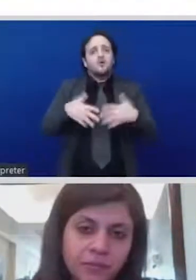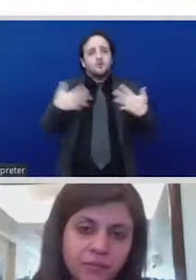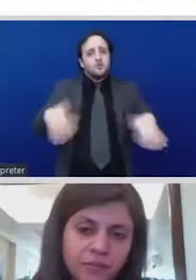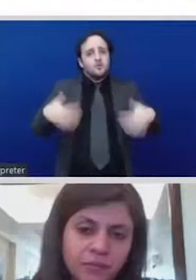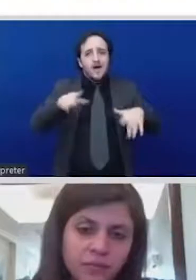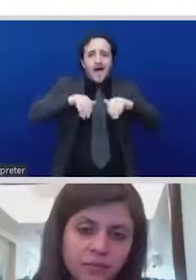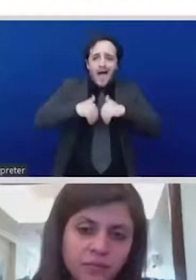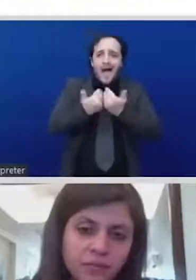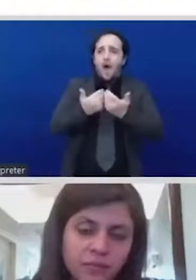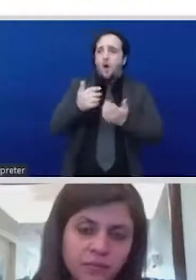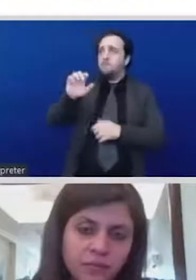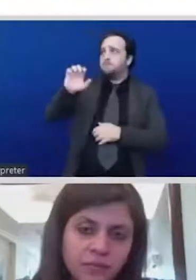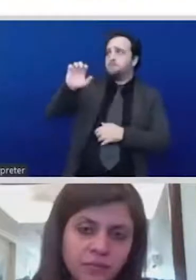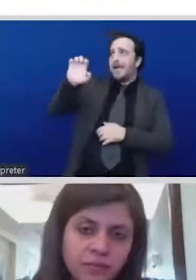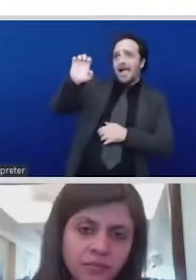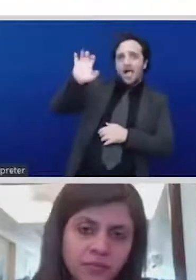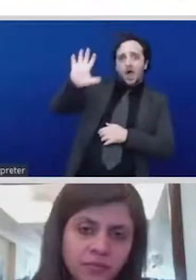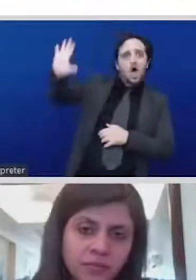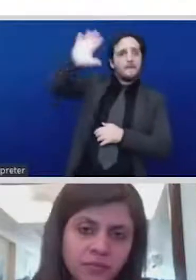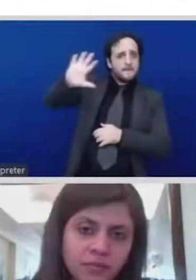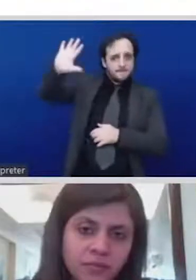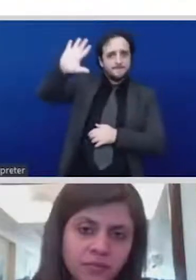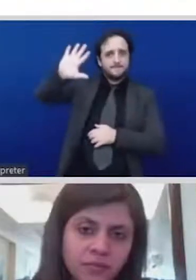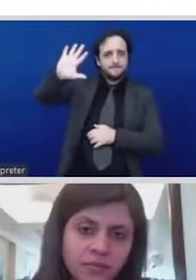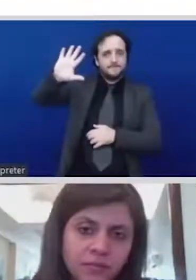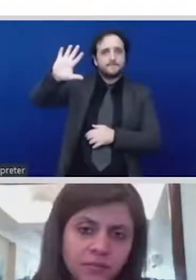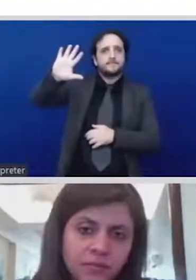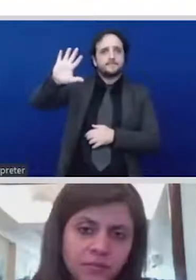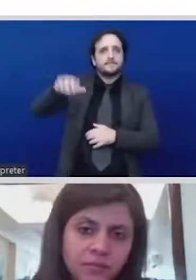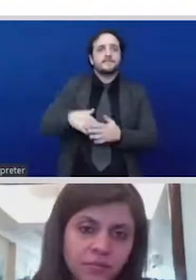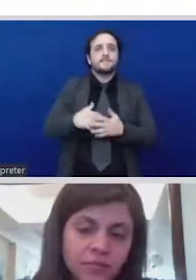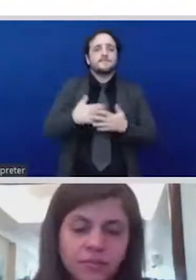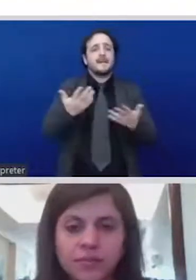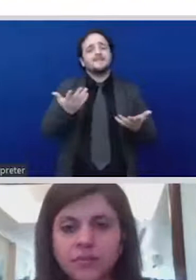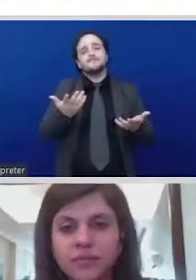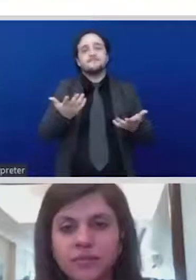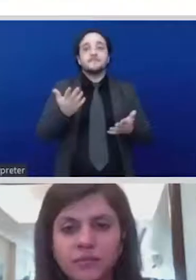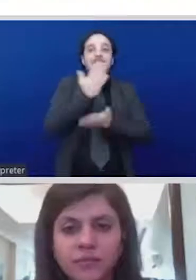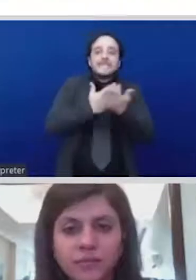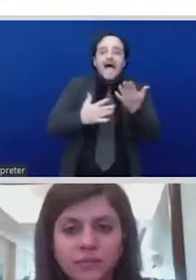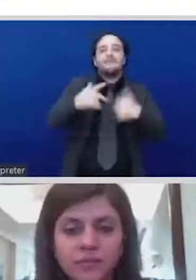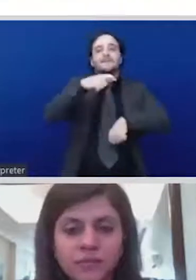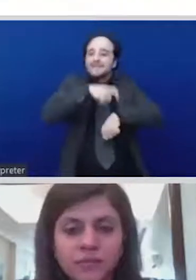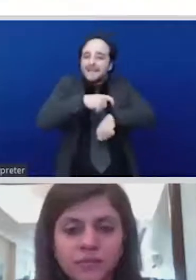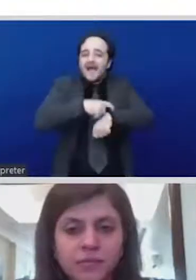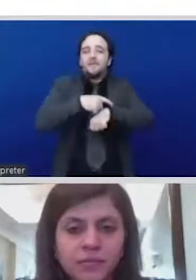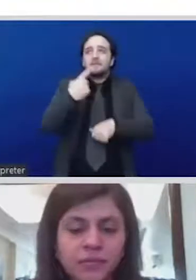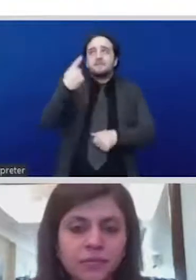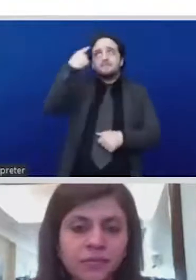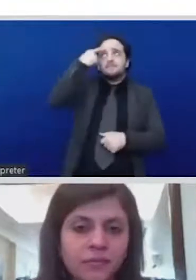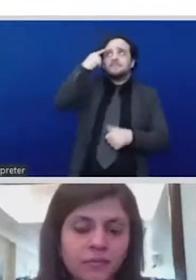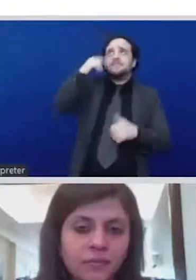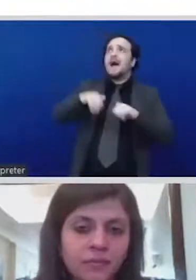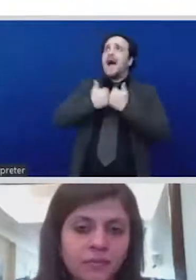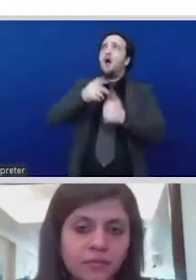the world and you know listening from your perspective what's happening in India I think that is also you